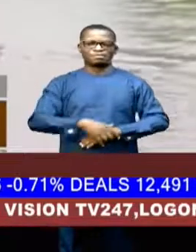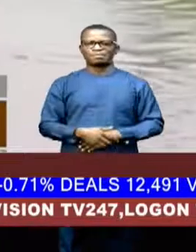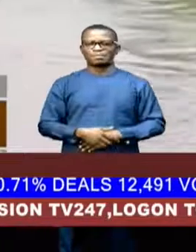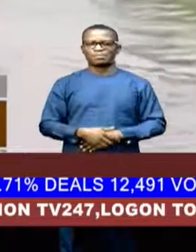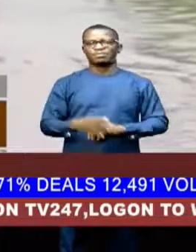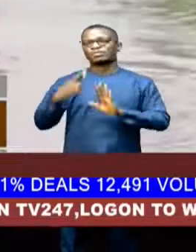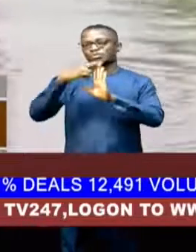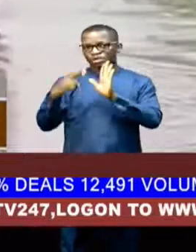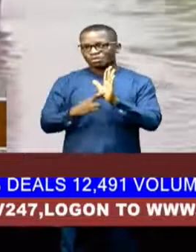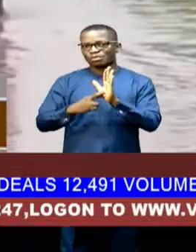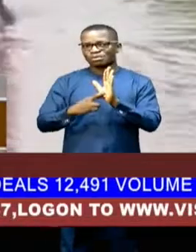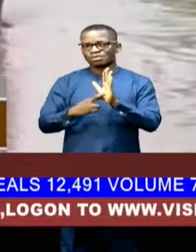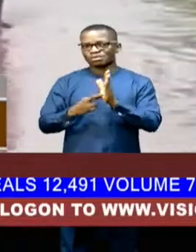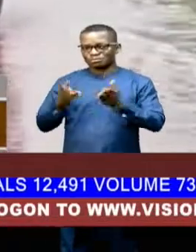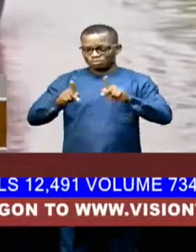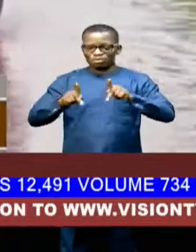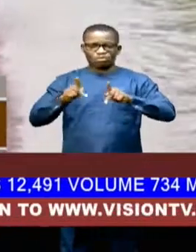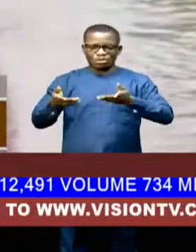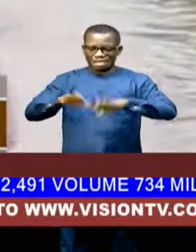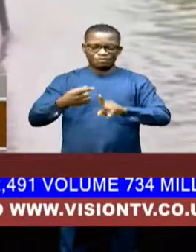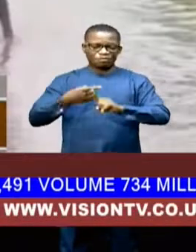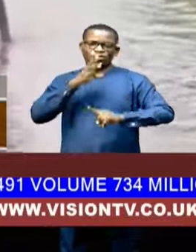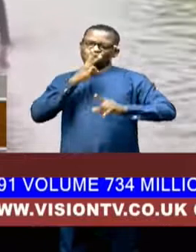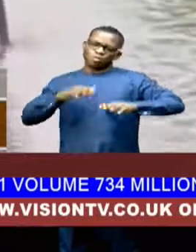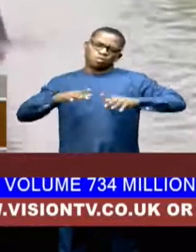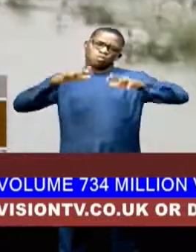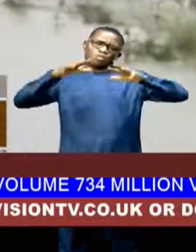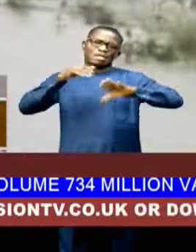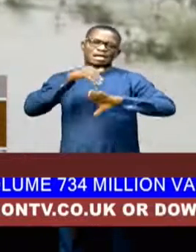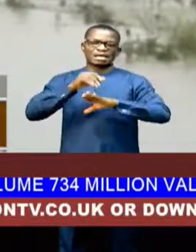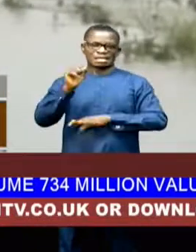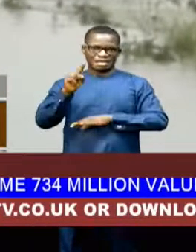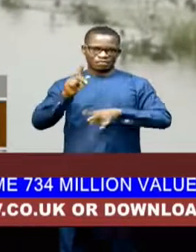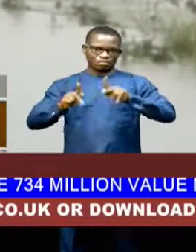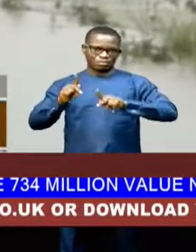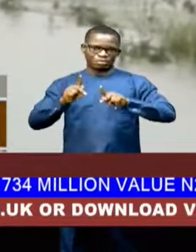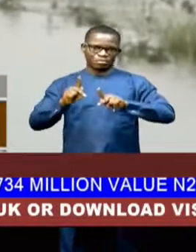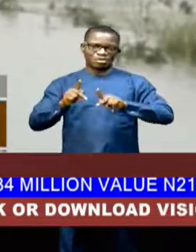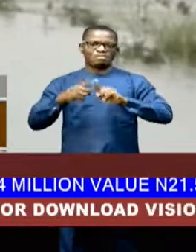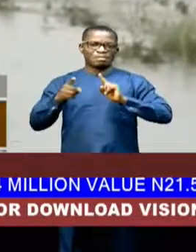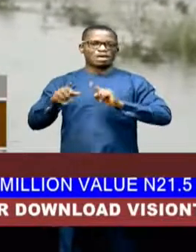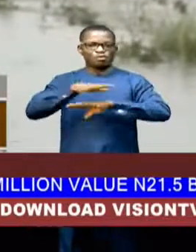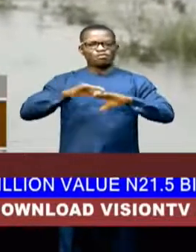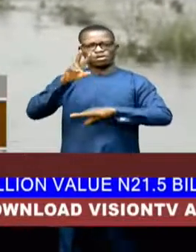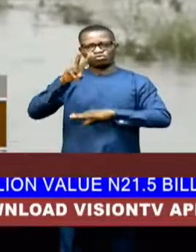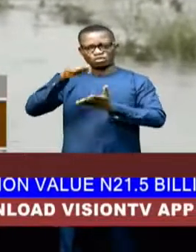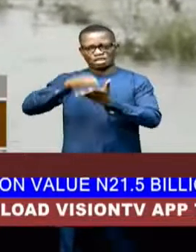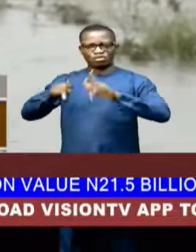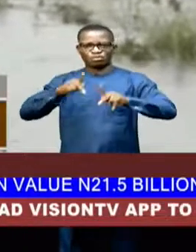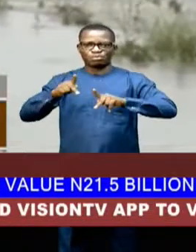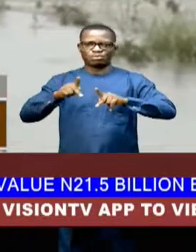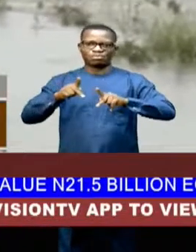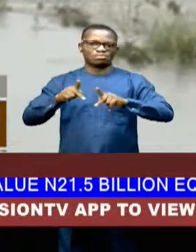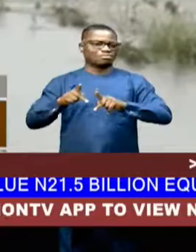Reports put a dead toll from flooding in recent days at 11, with over 2,000 persons displaced. This